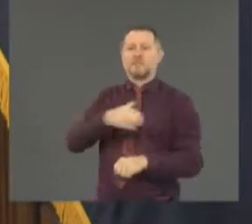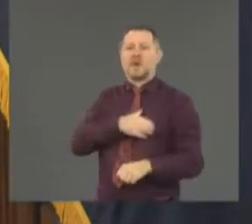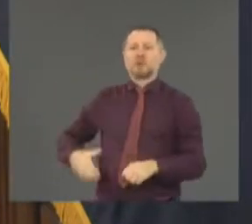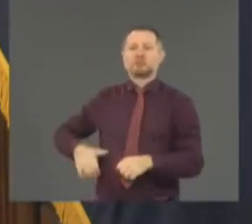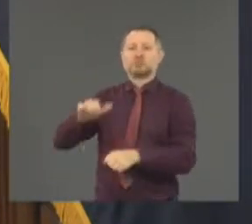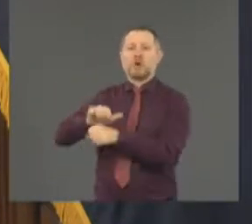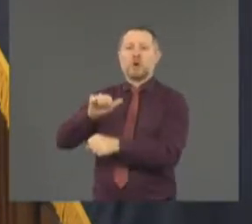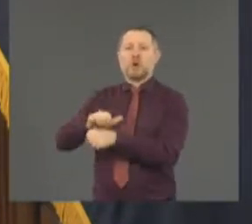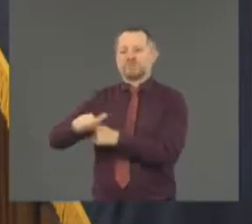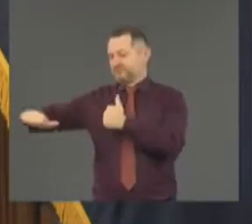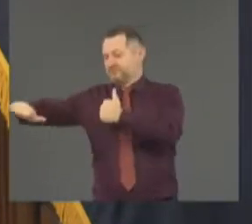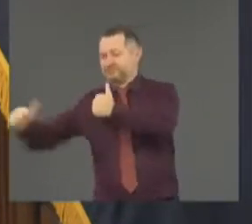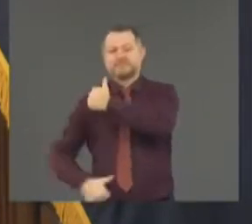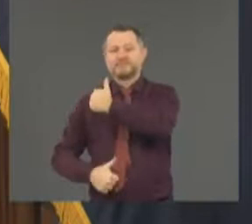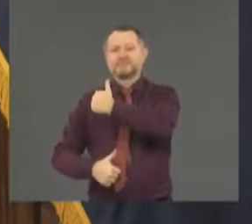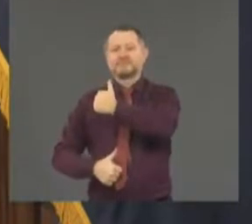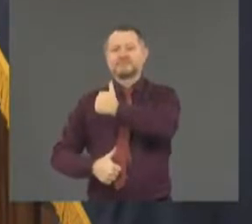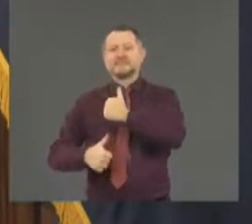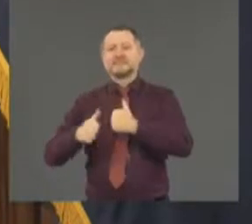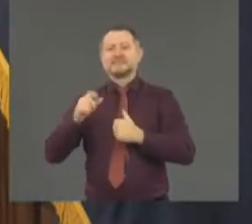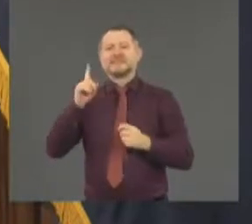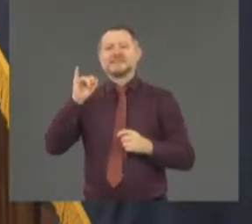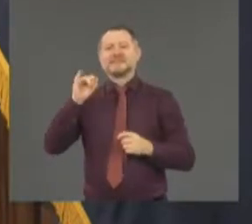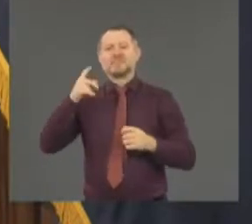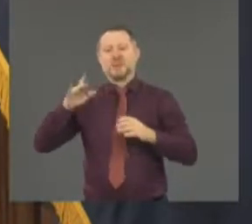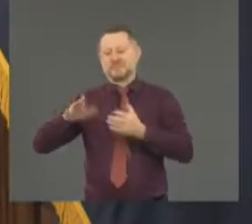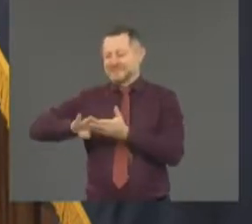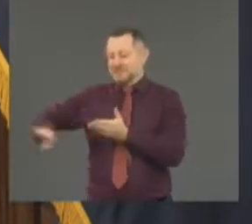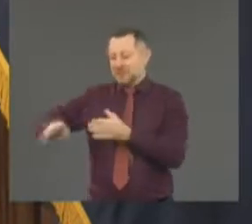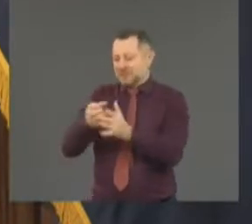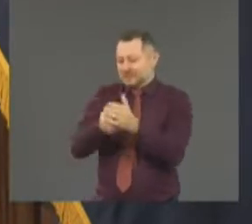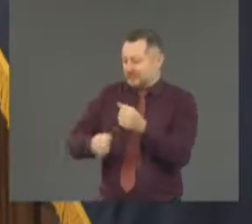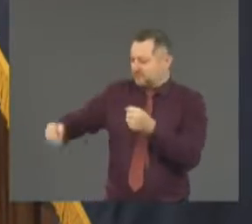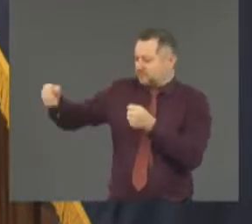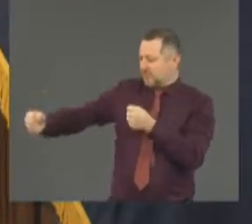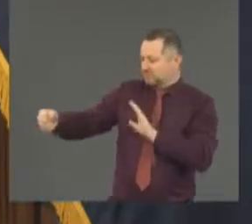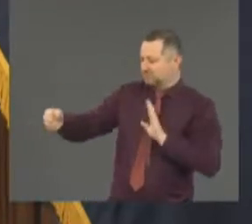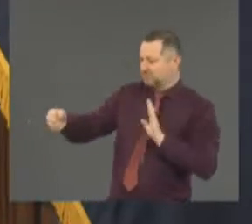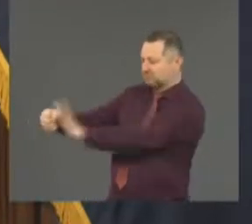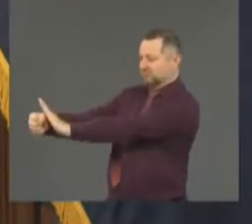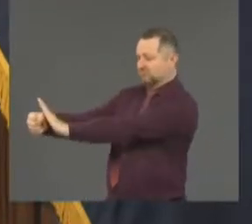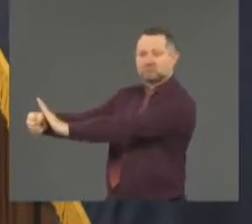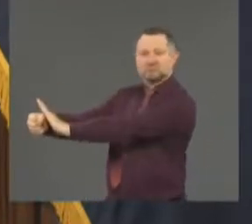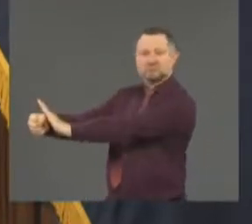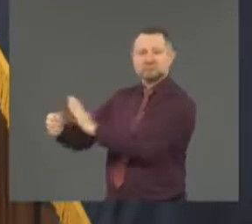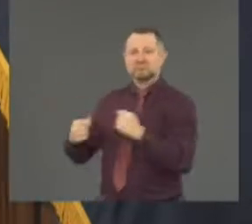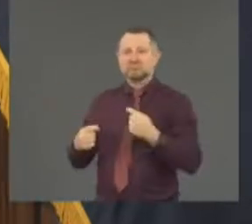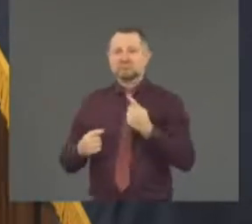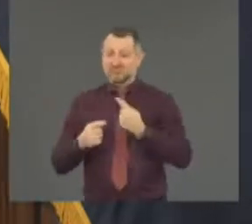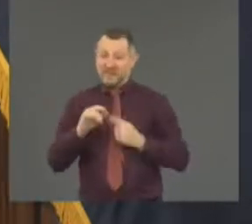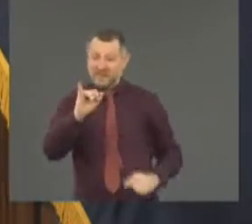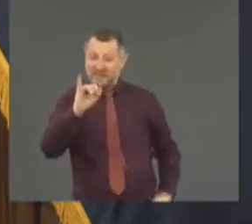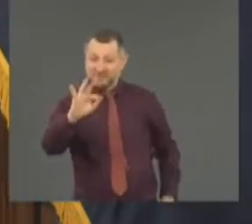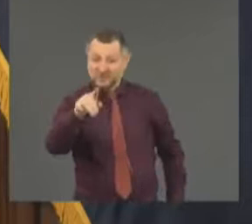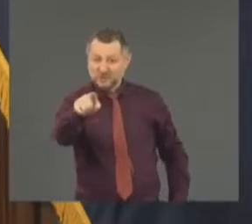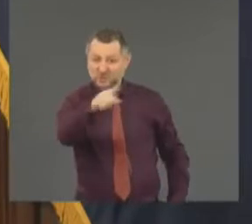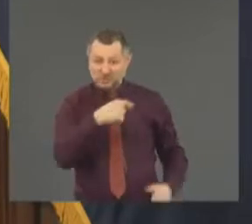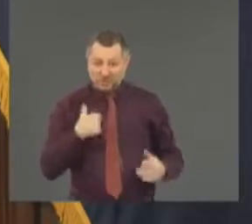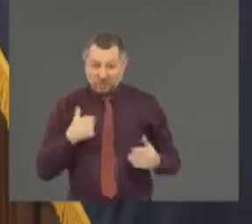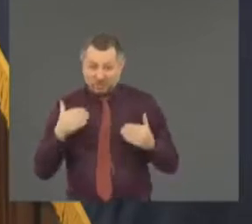You'd have to displace the mayor. Right? A, I don't think we're at that point.